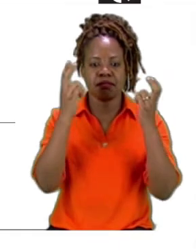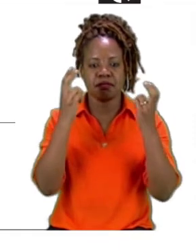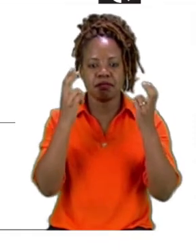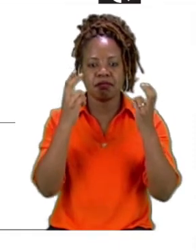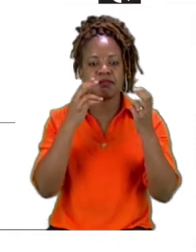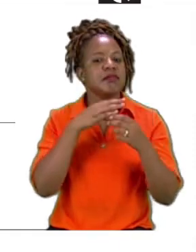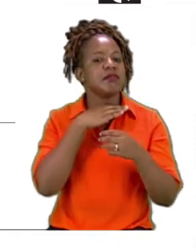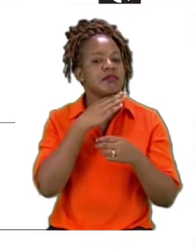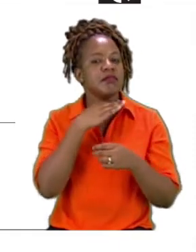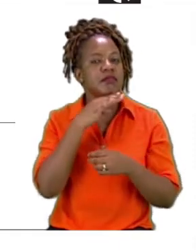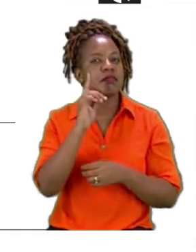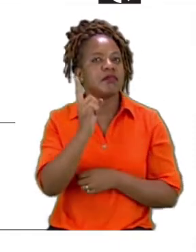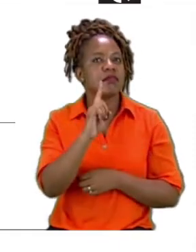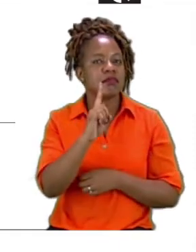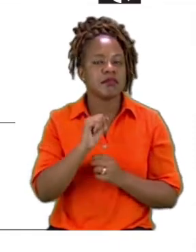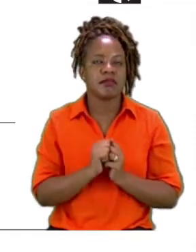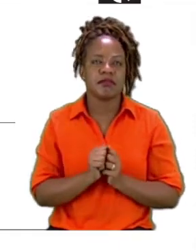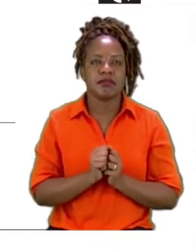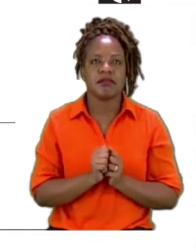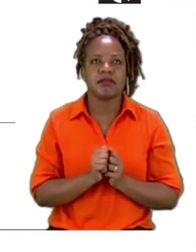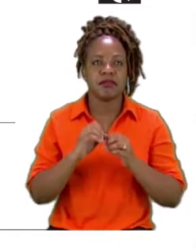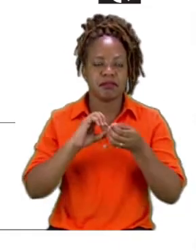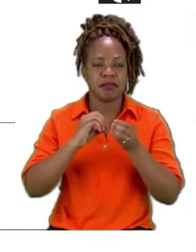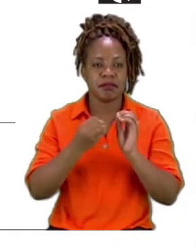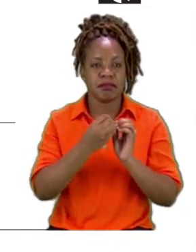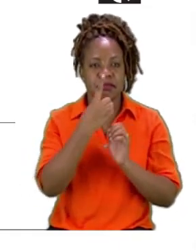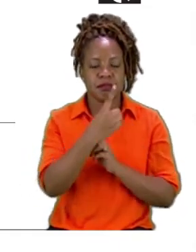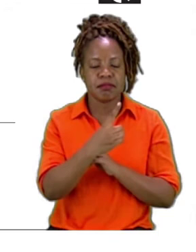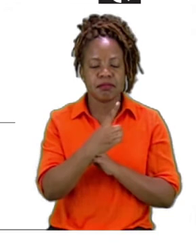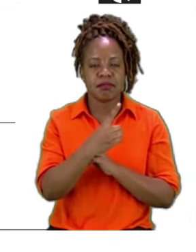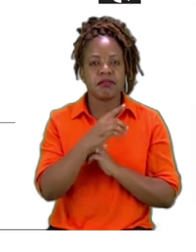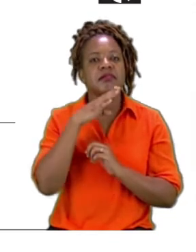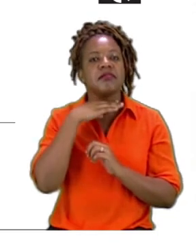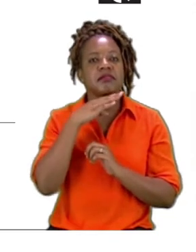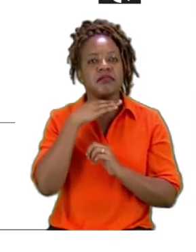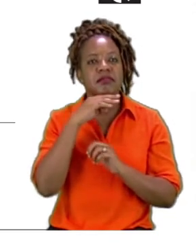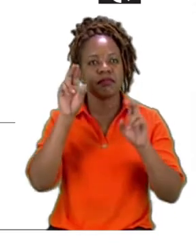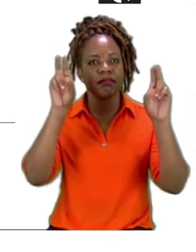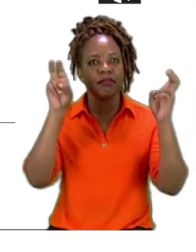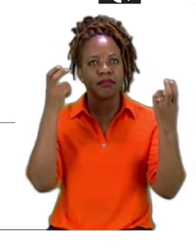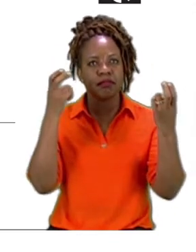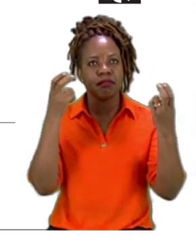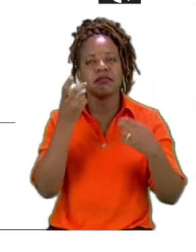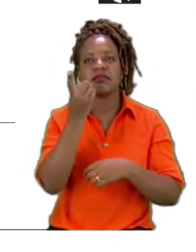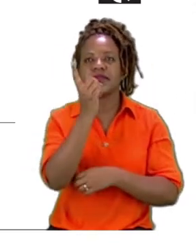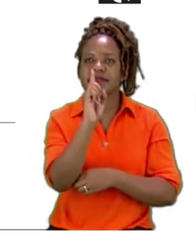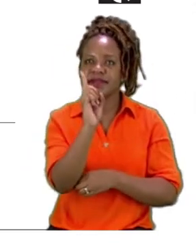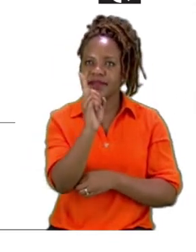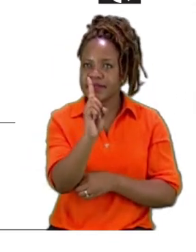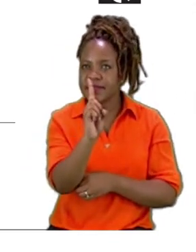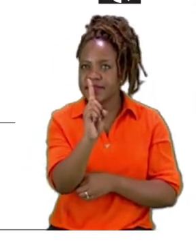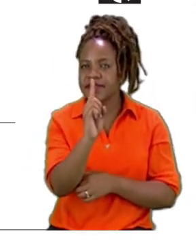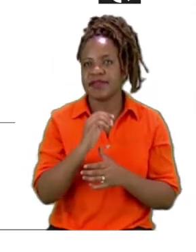of the story? What is the title of